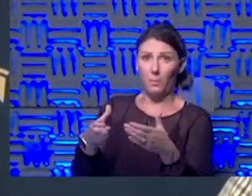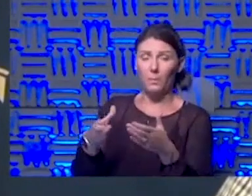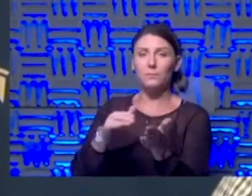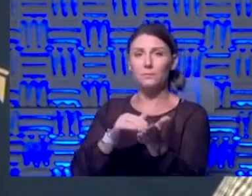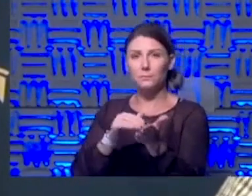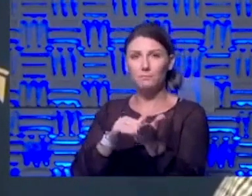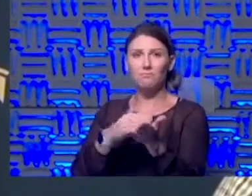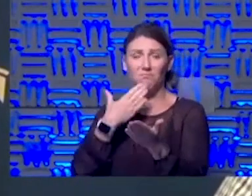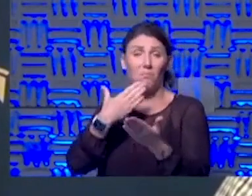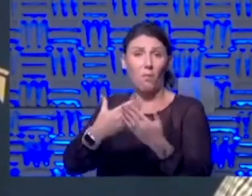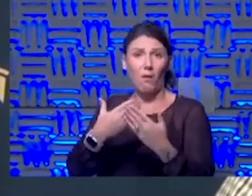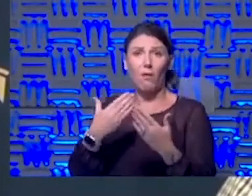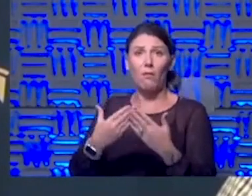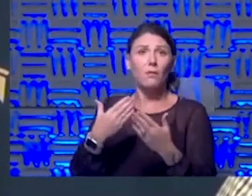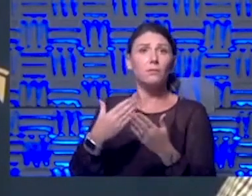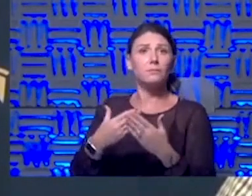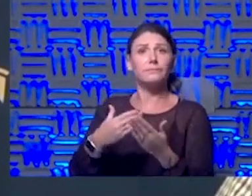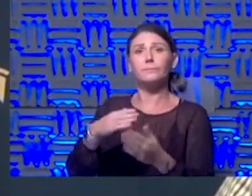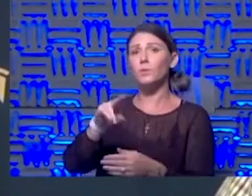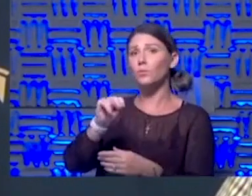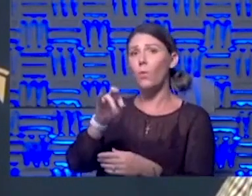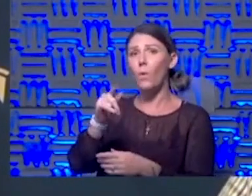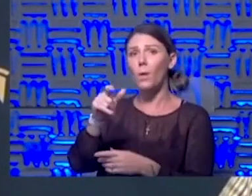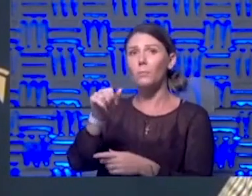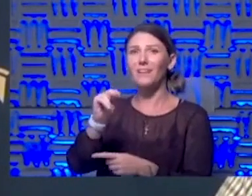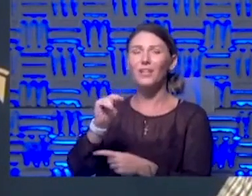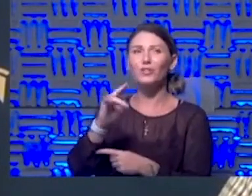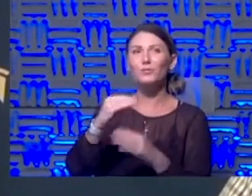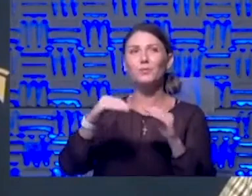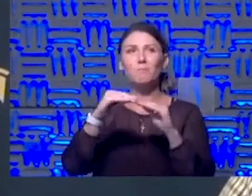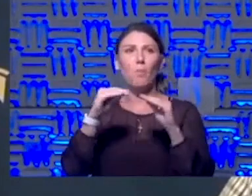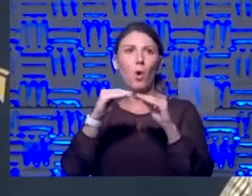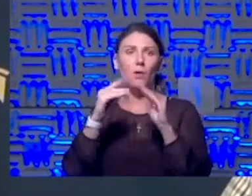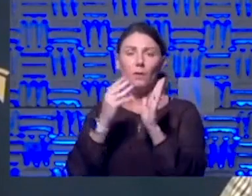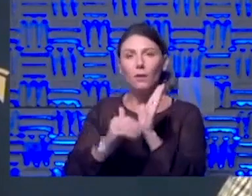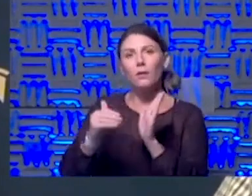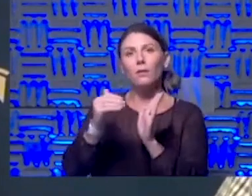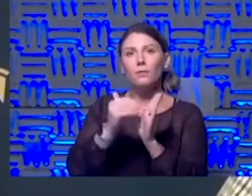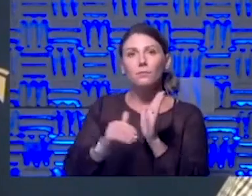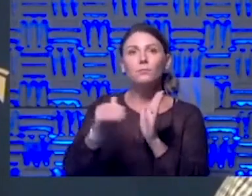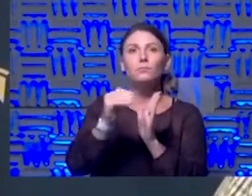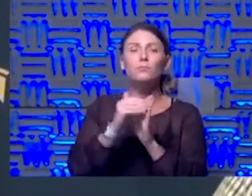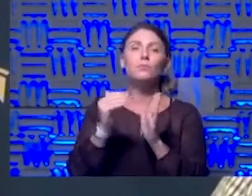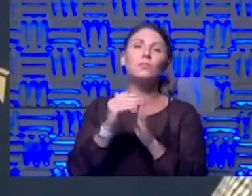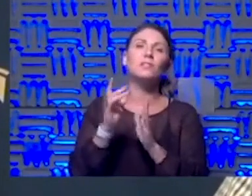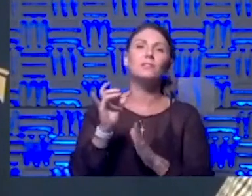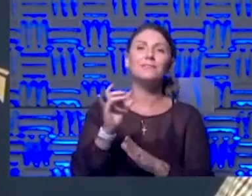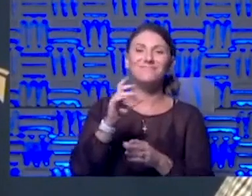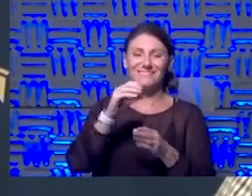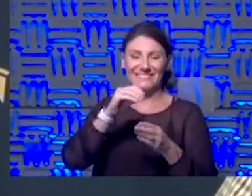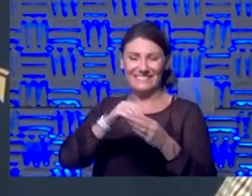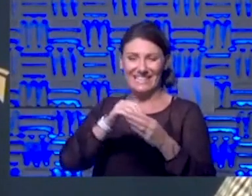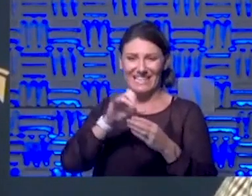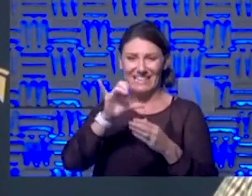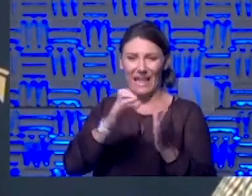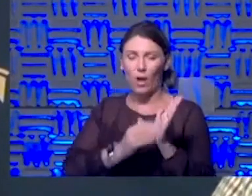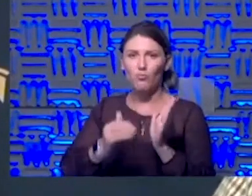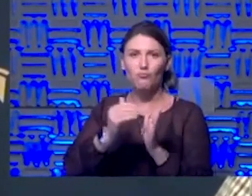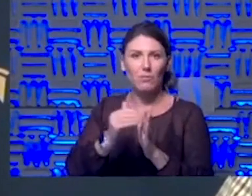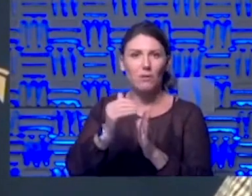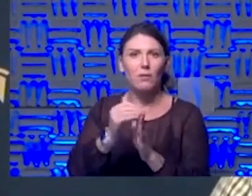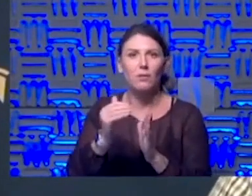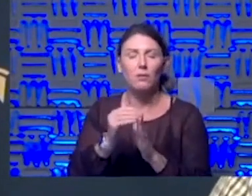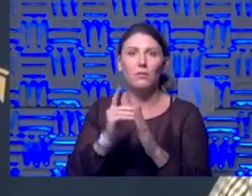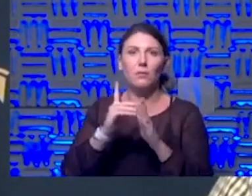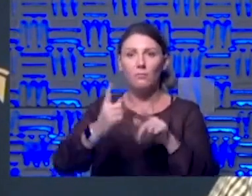talked about this battle rhythm that we have now, really, that this is kind of a, we're in that battle rhythm now. And so it's